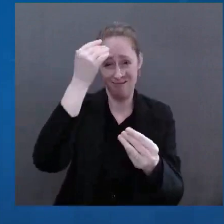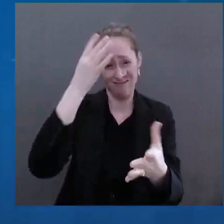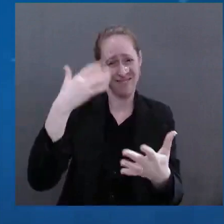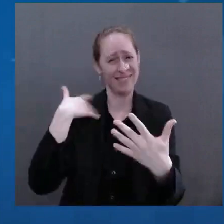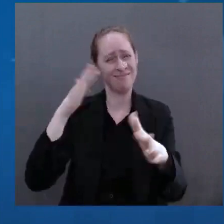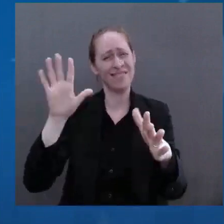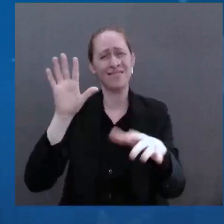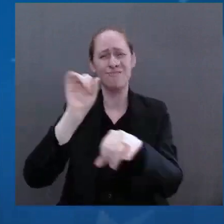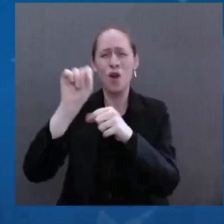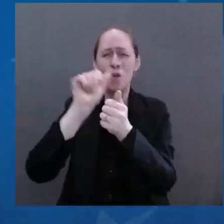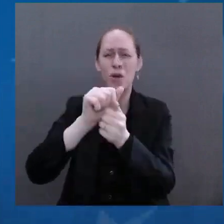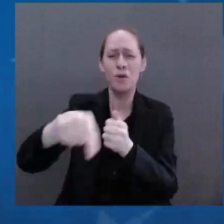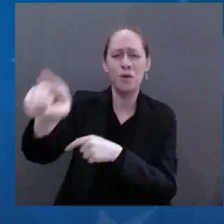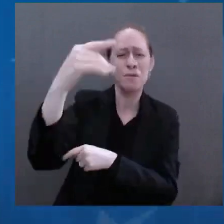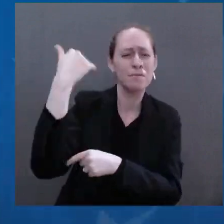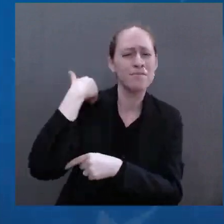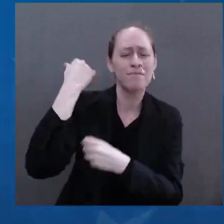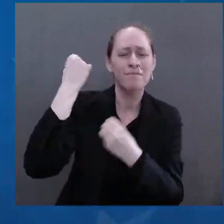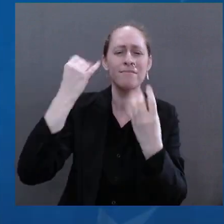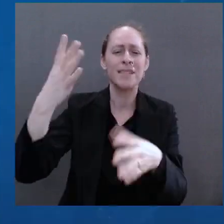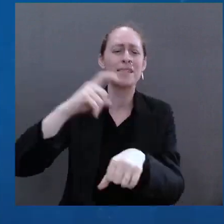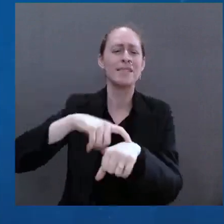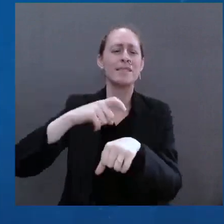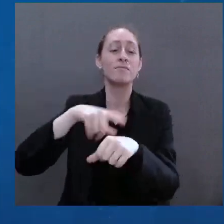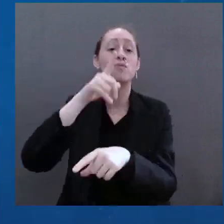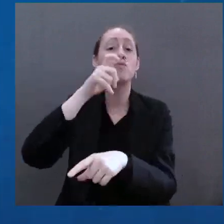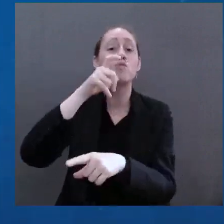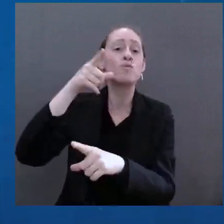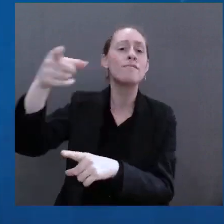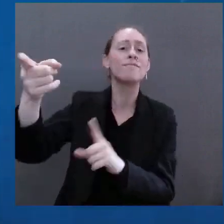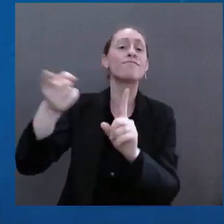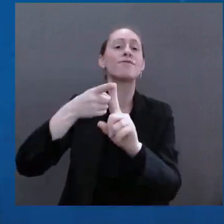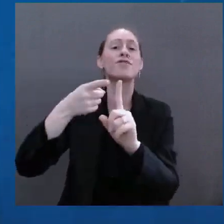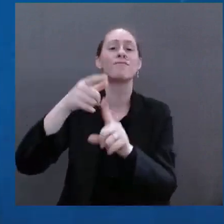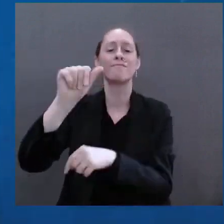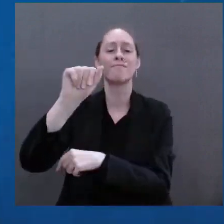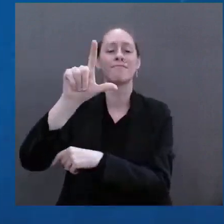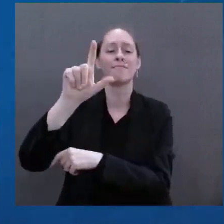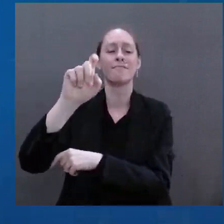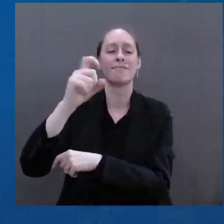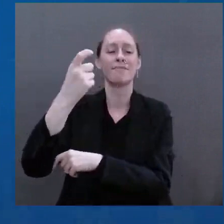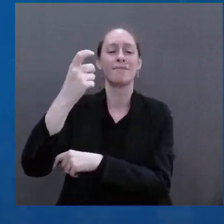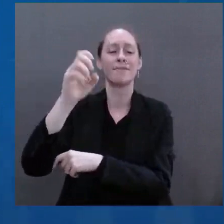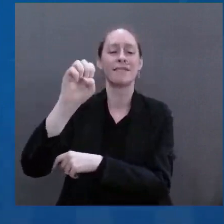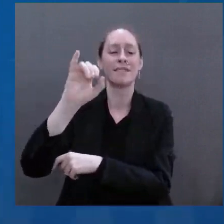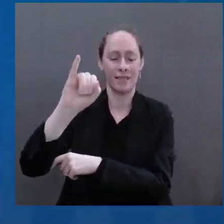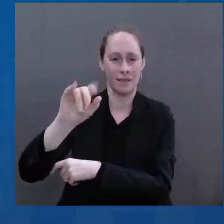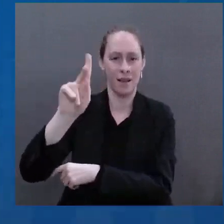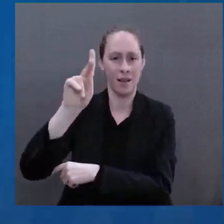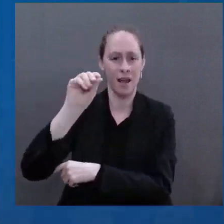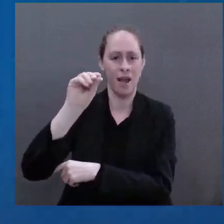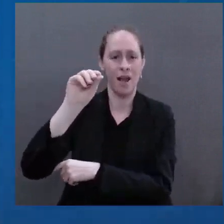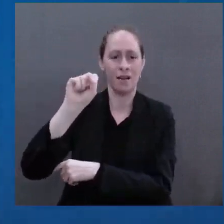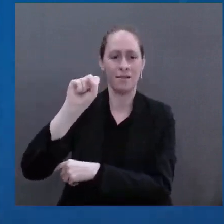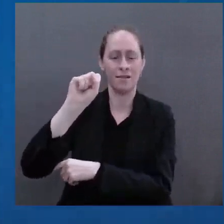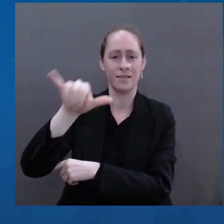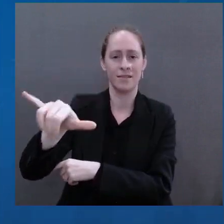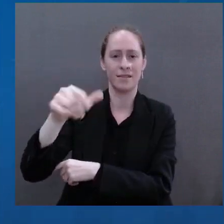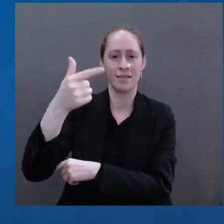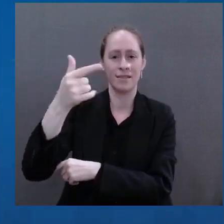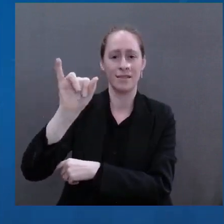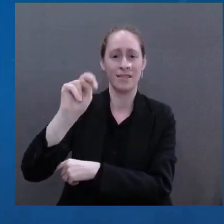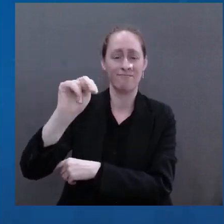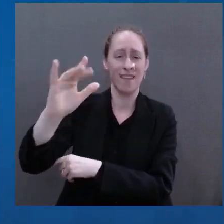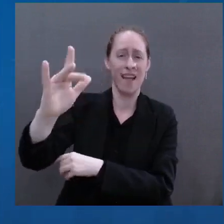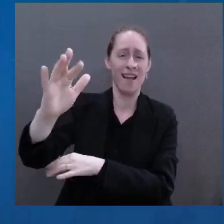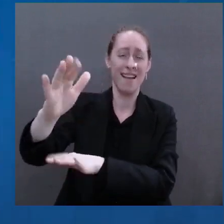Cold War. I've always spoken directly and honestly to you, the Russian people. Let me say this, if you're able